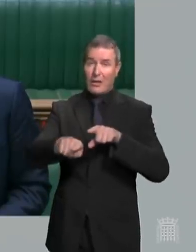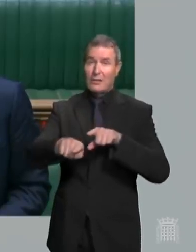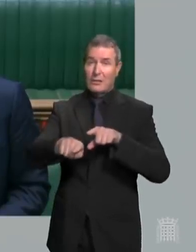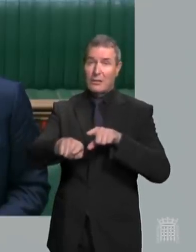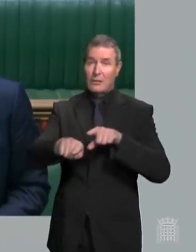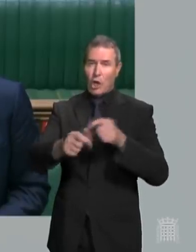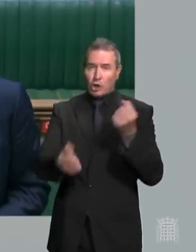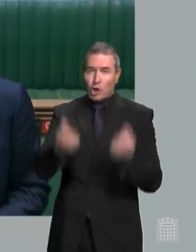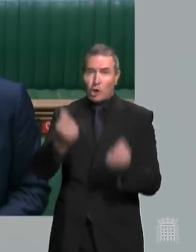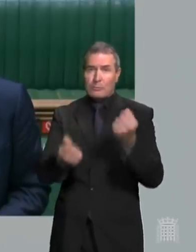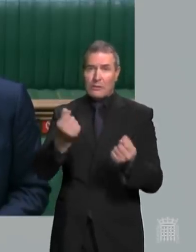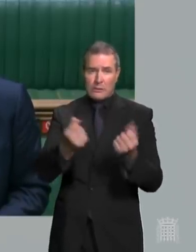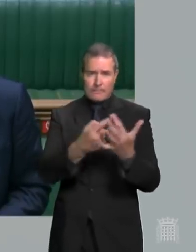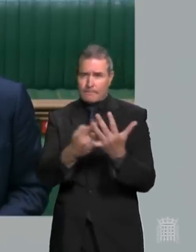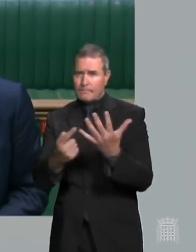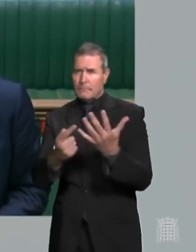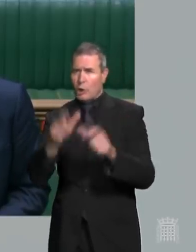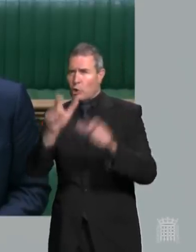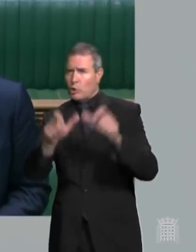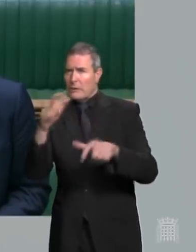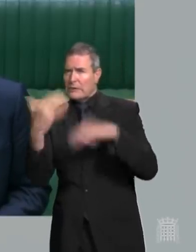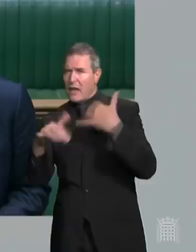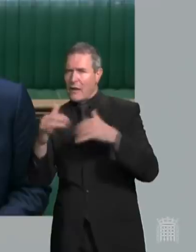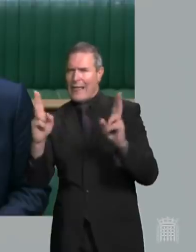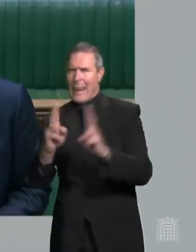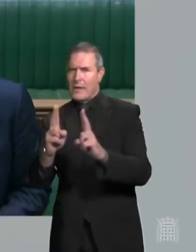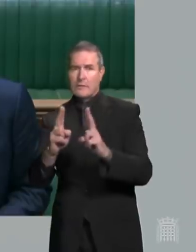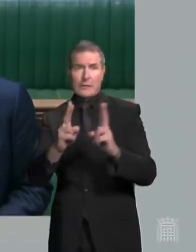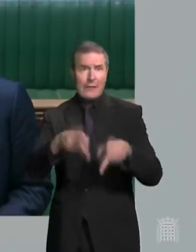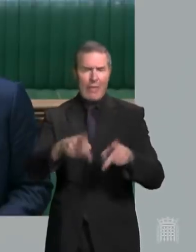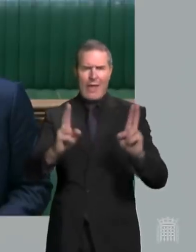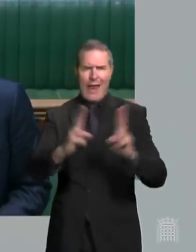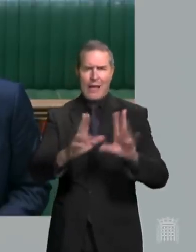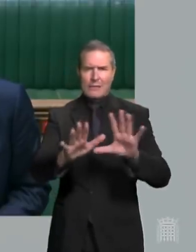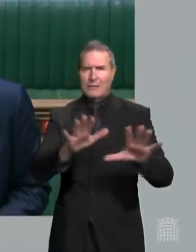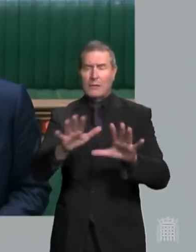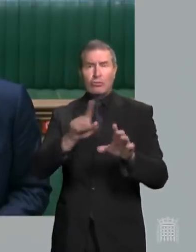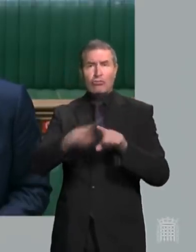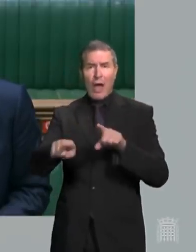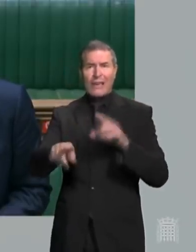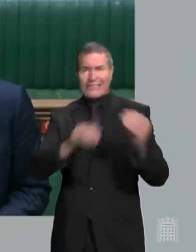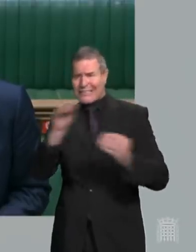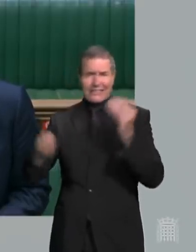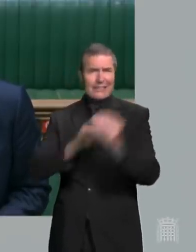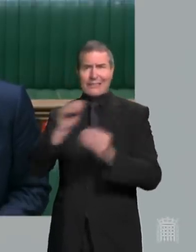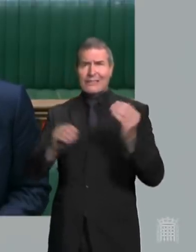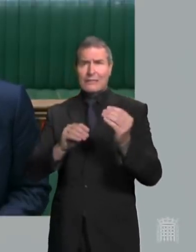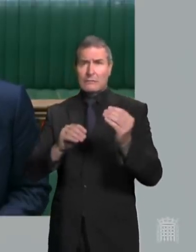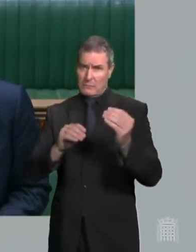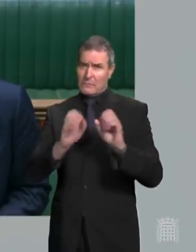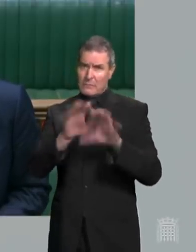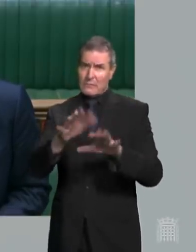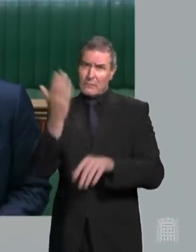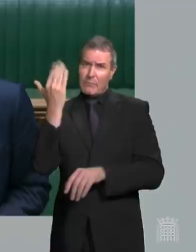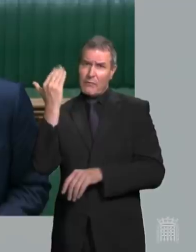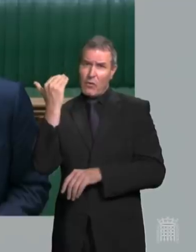to minimise human suffering to minimise loss of life and as I have said before when